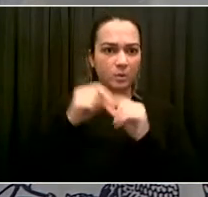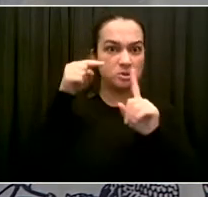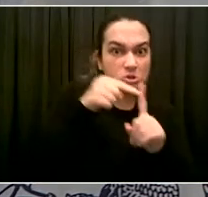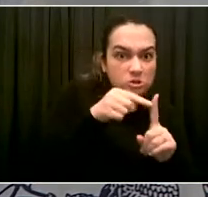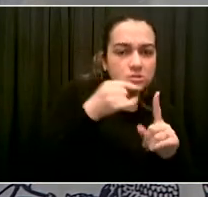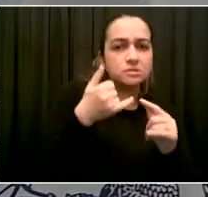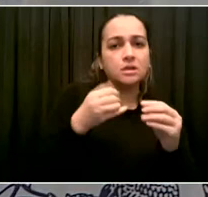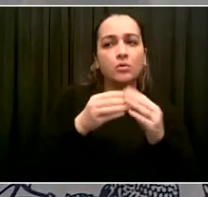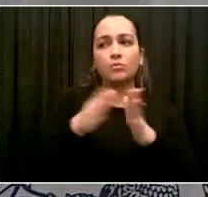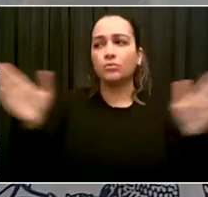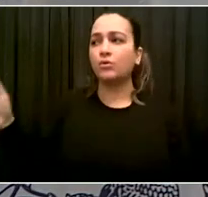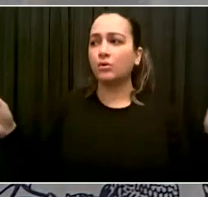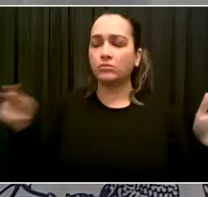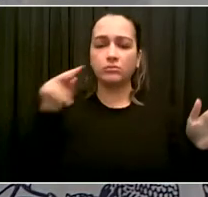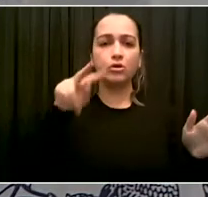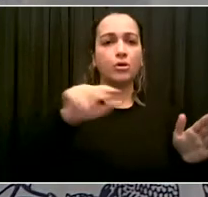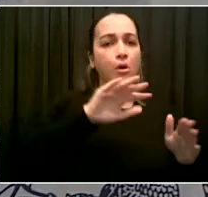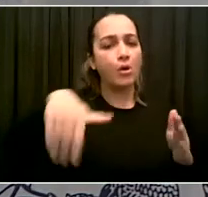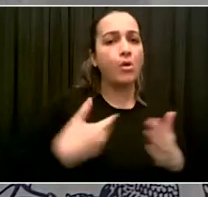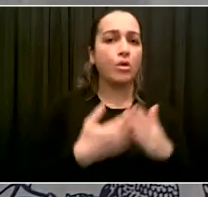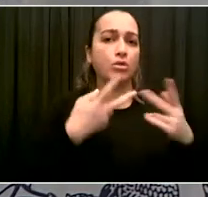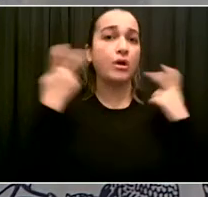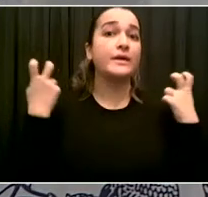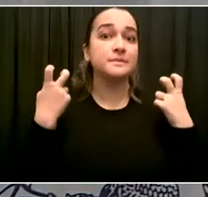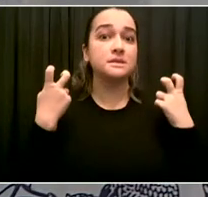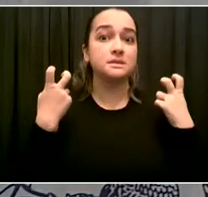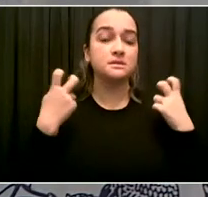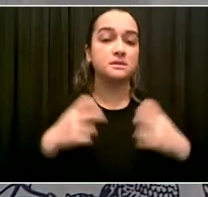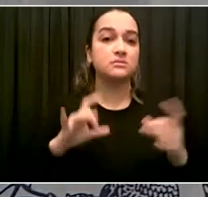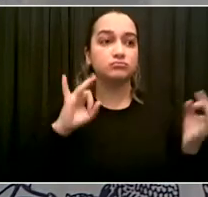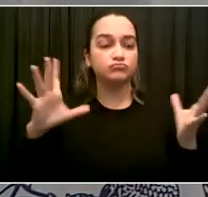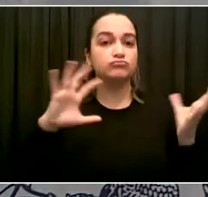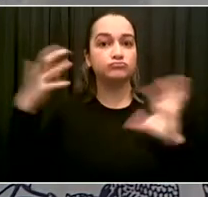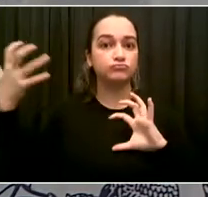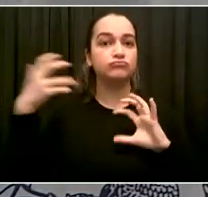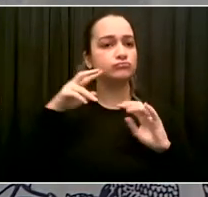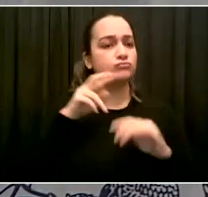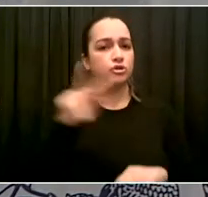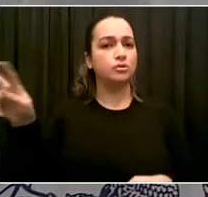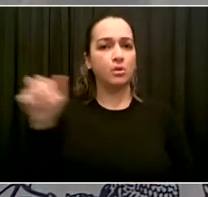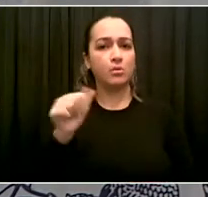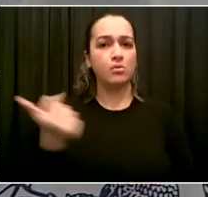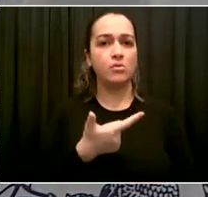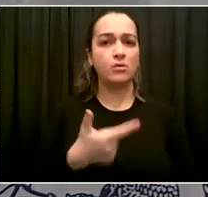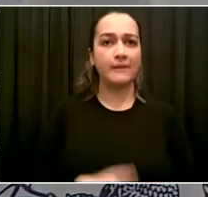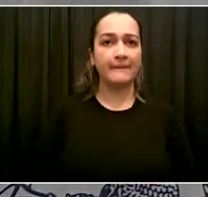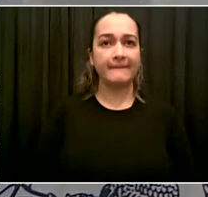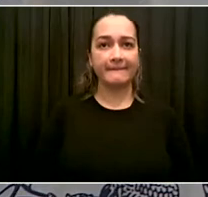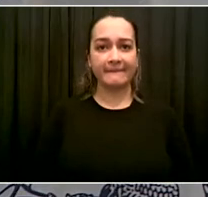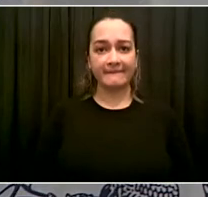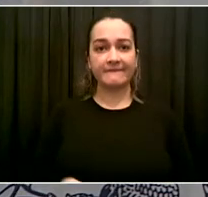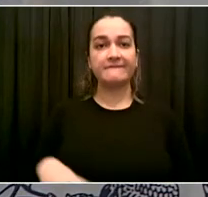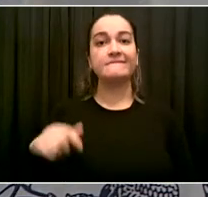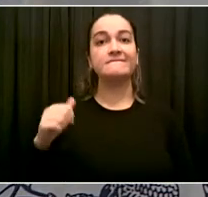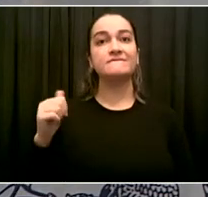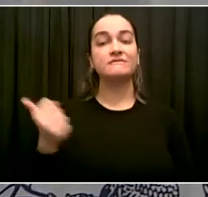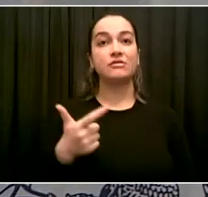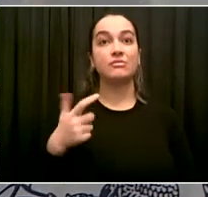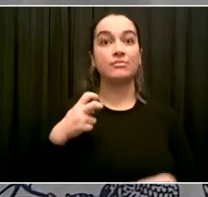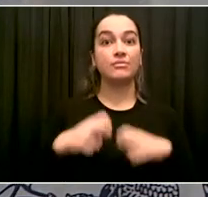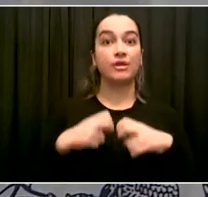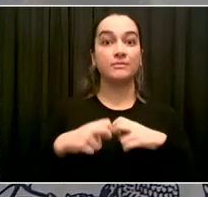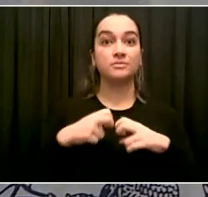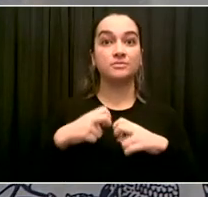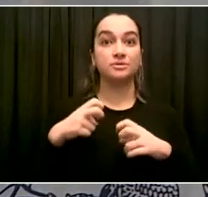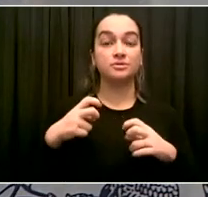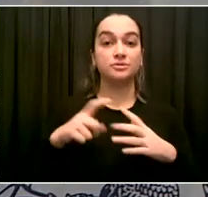emerged particularly in the last four years in this city and in this country. We all know that the forces of hatred were unleashed by Donald